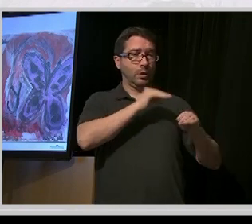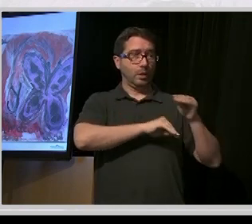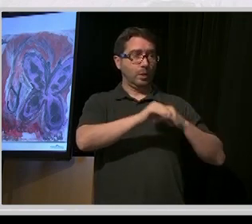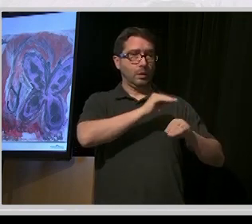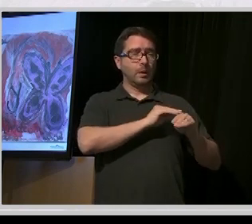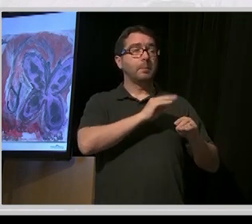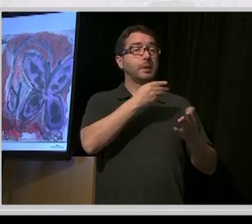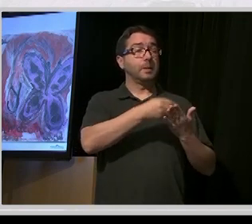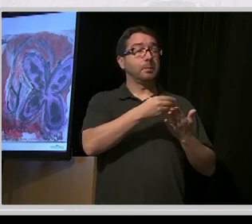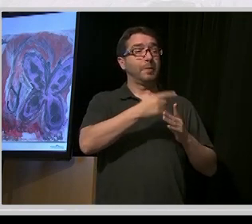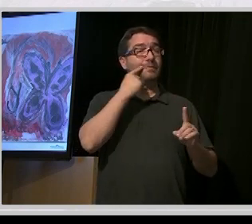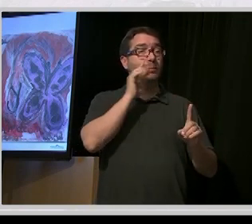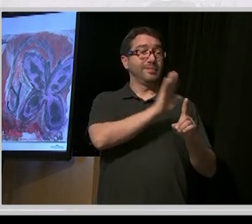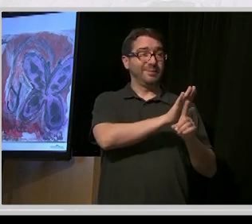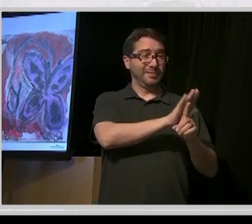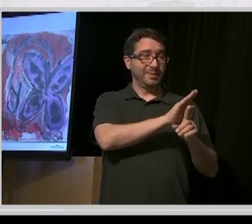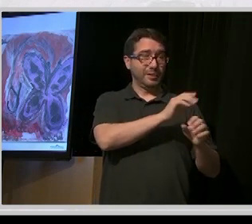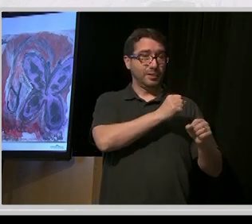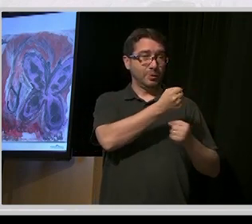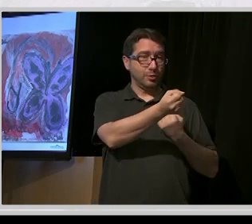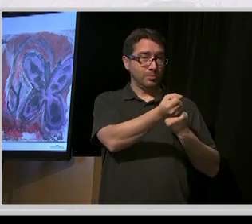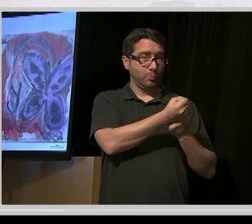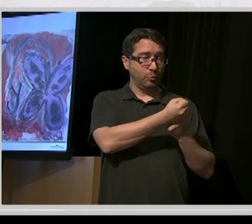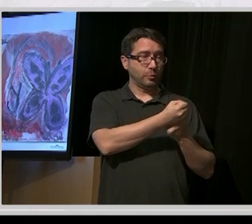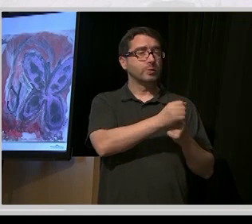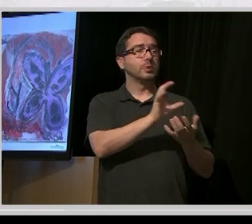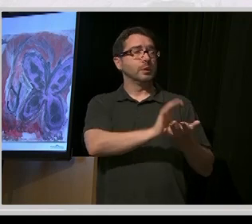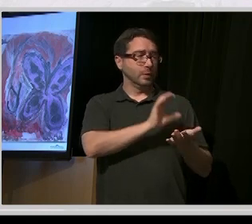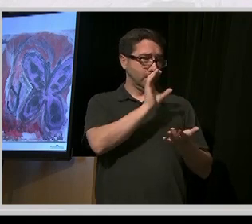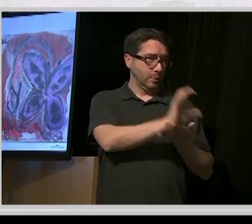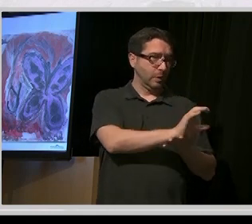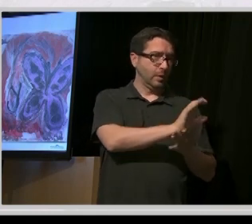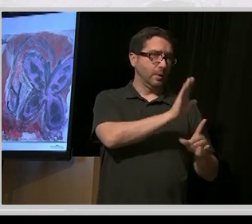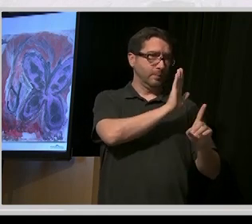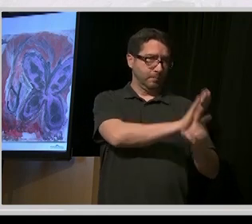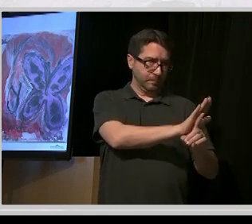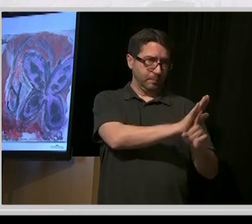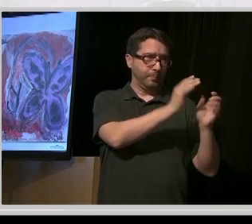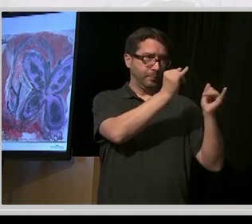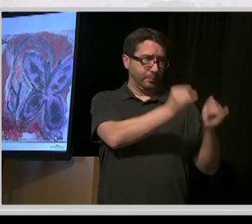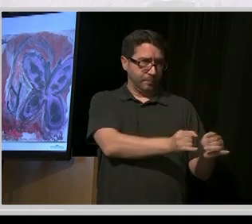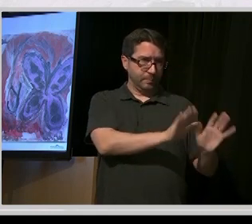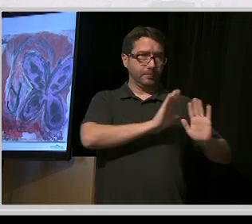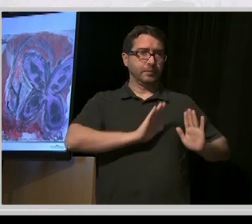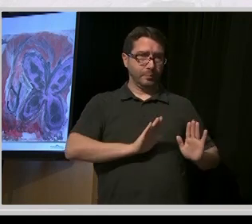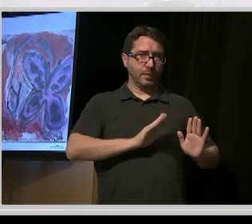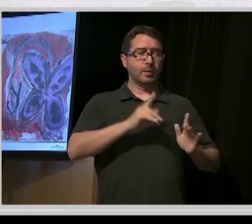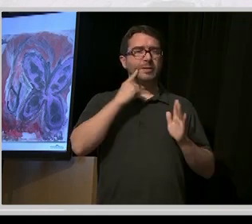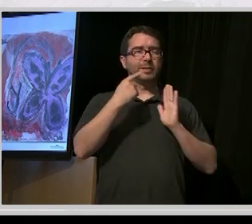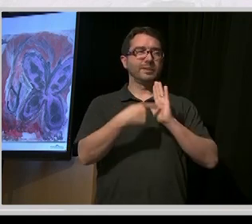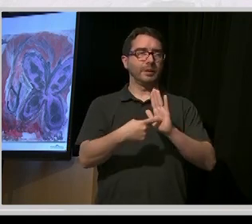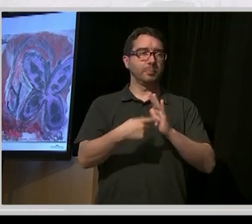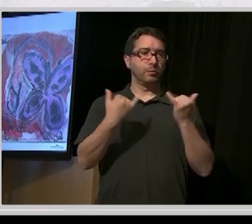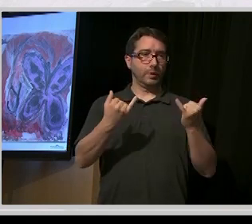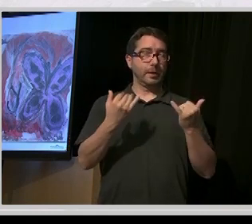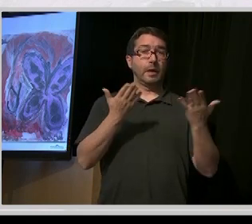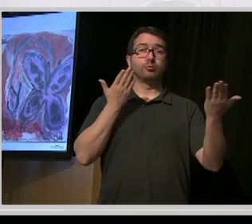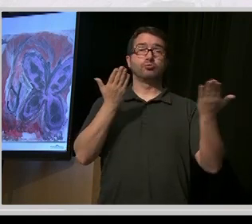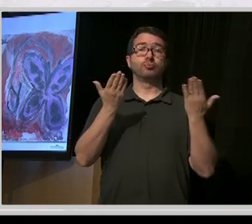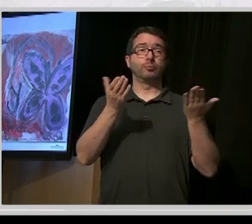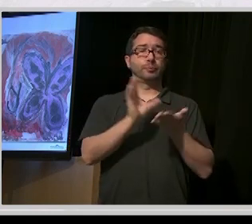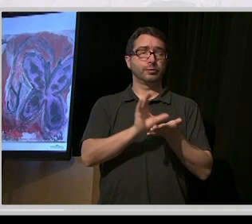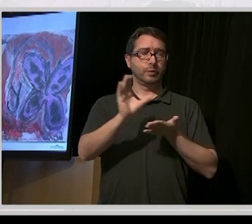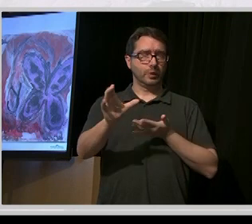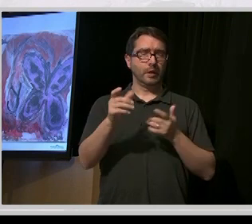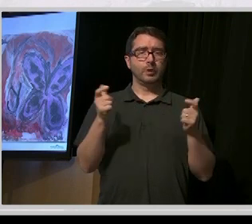for their supports will be dedicated to them. So just to give you a bit of an example, right now we fund services. So we fund a small